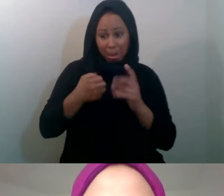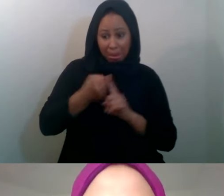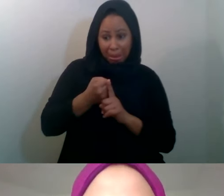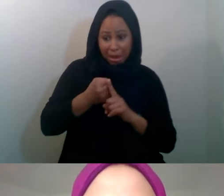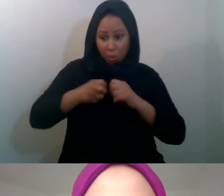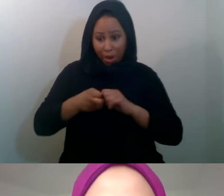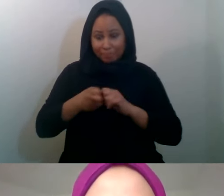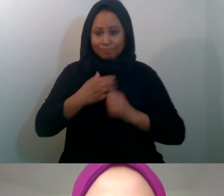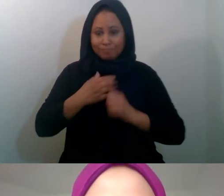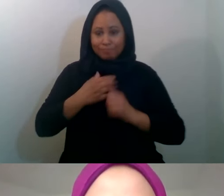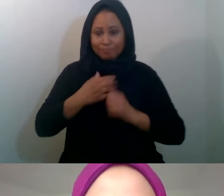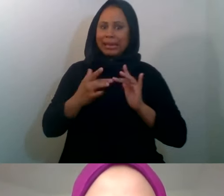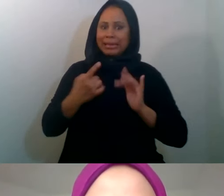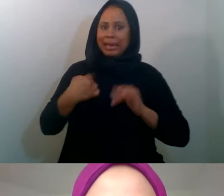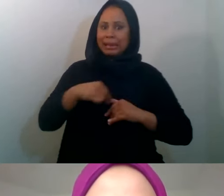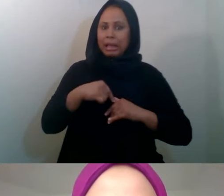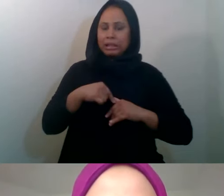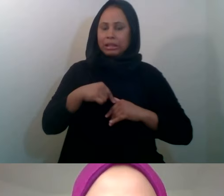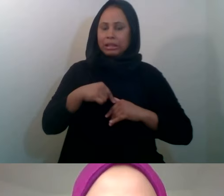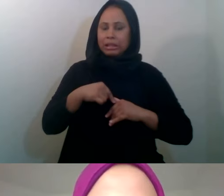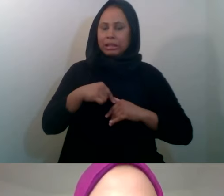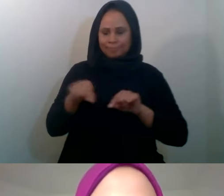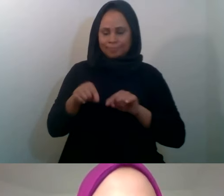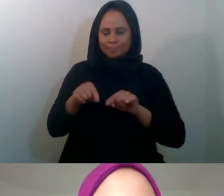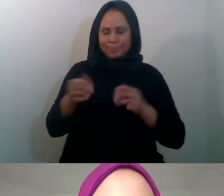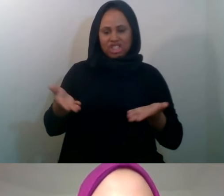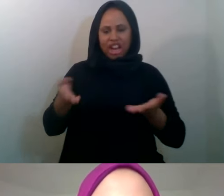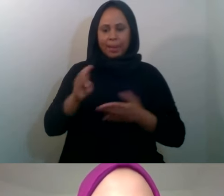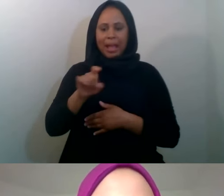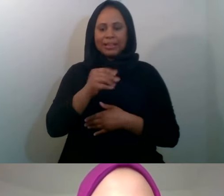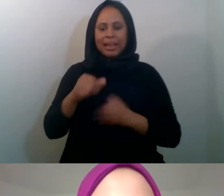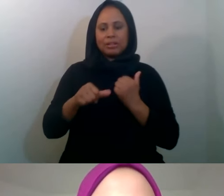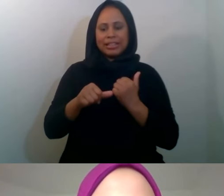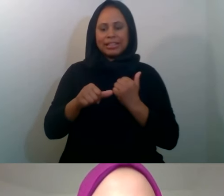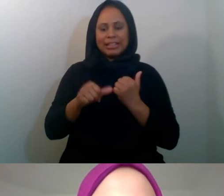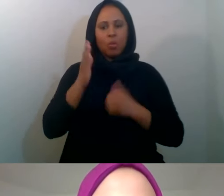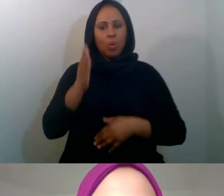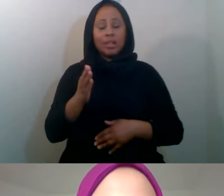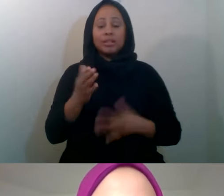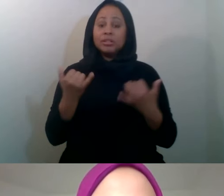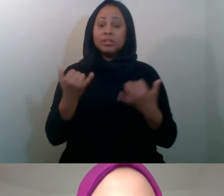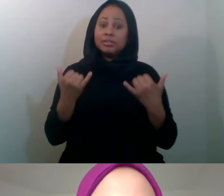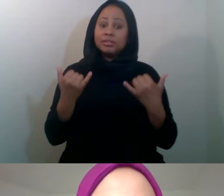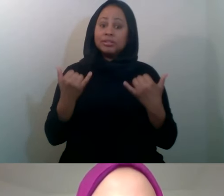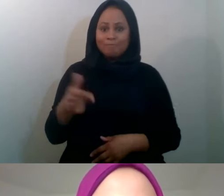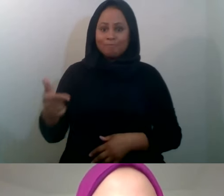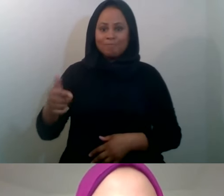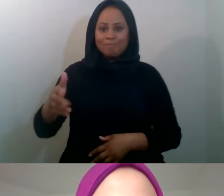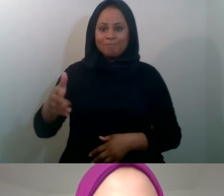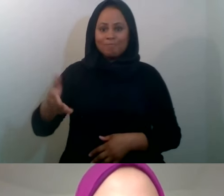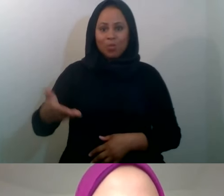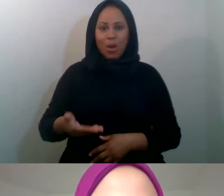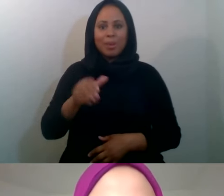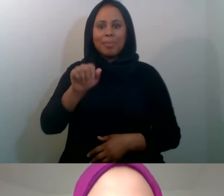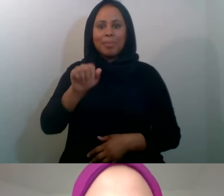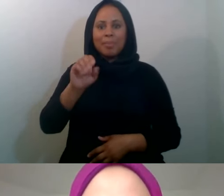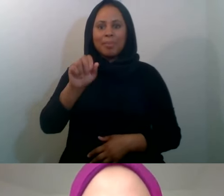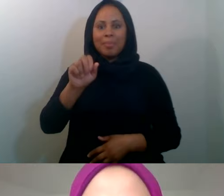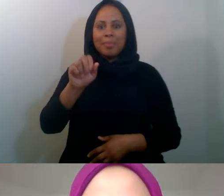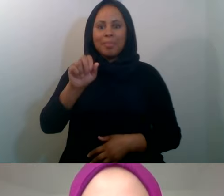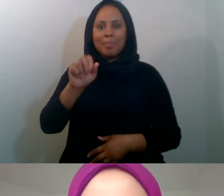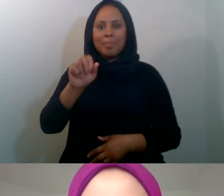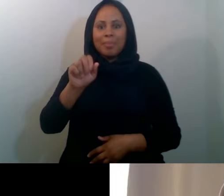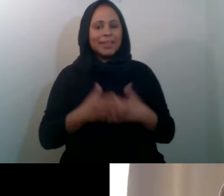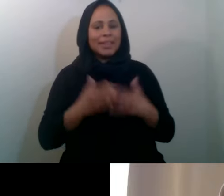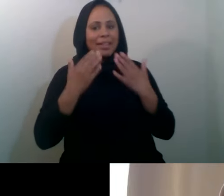us under the chat box and we'll do our best to assist you. Without further ado, I welcome Amani. Awesome, thank you so